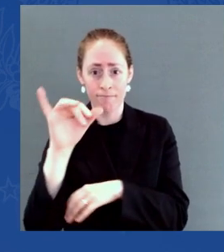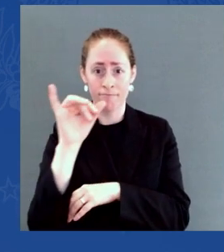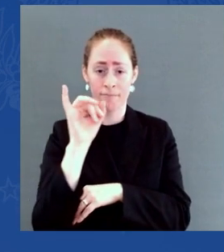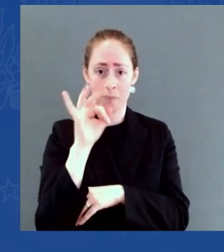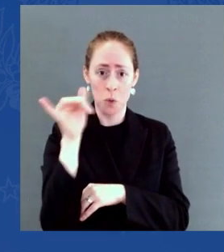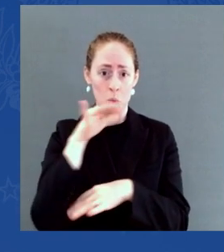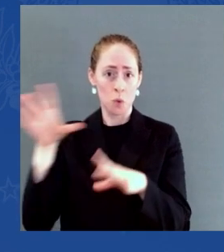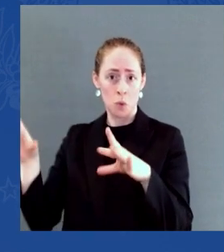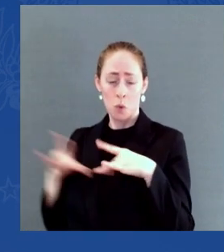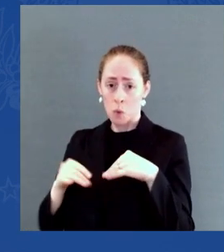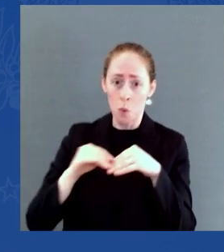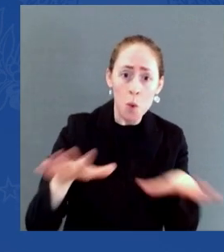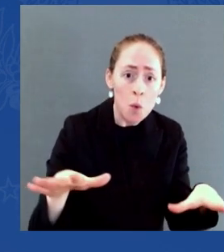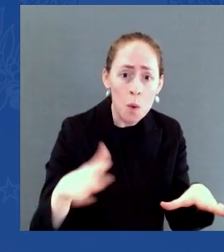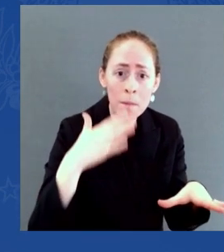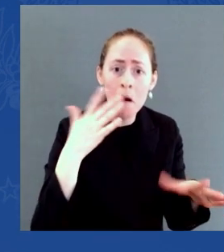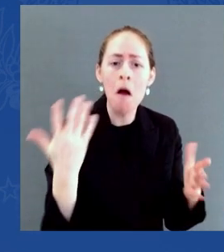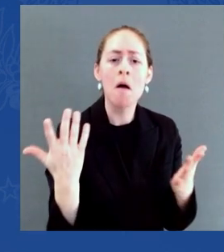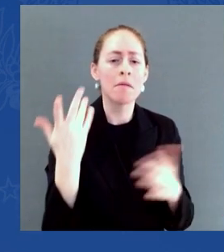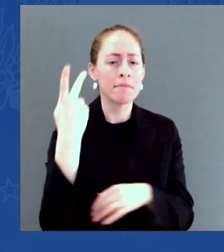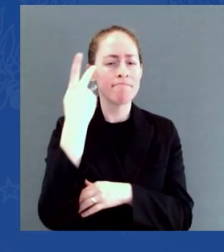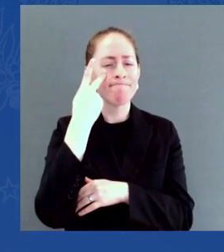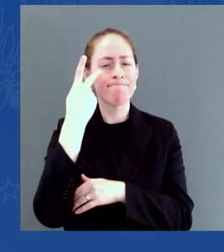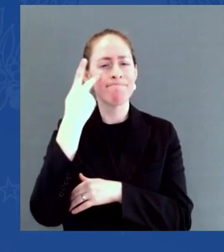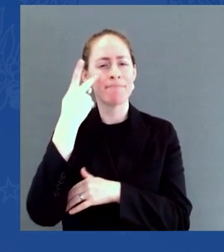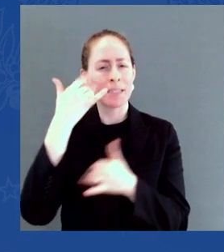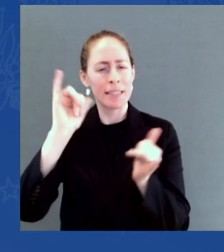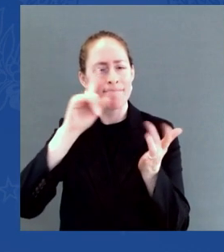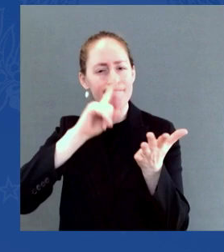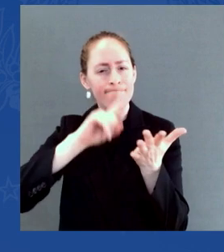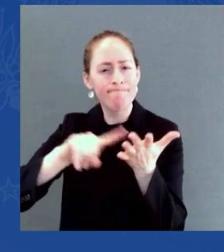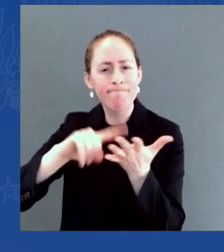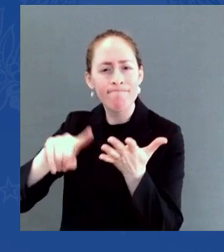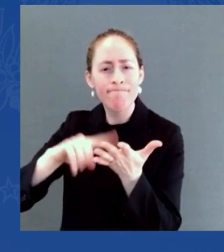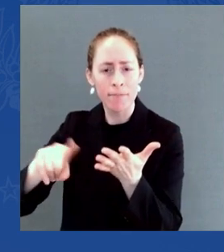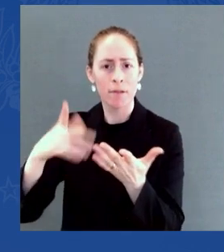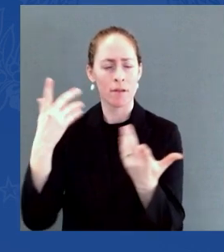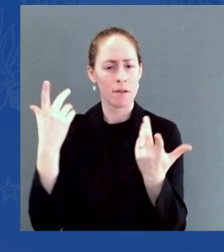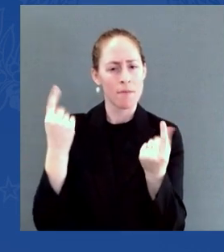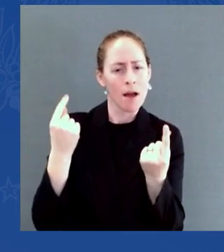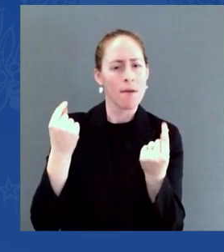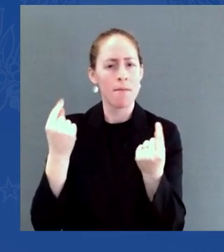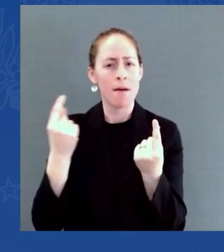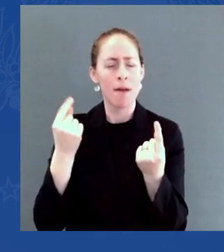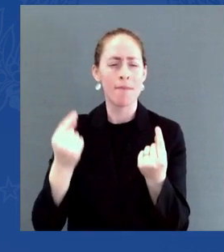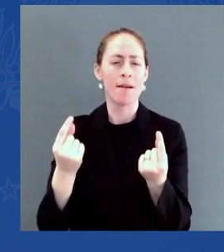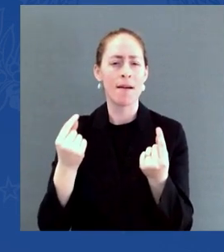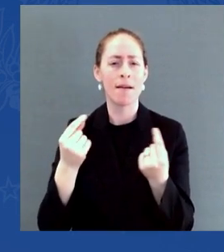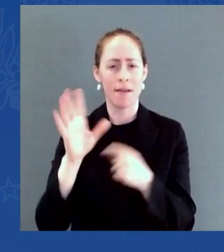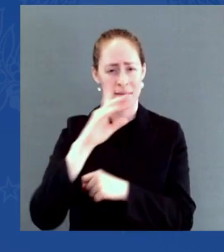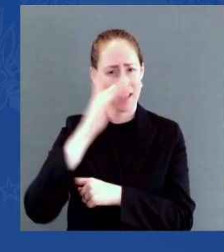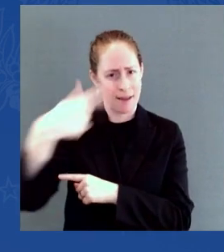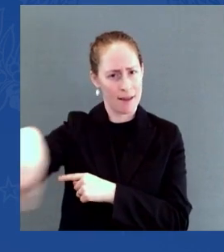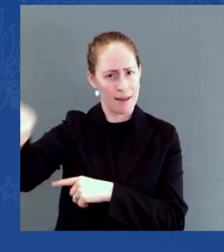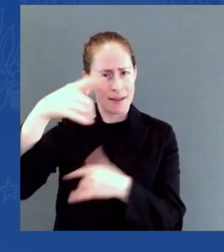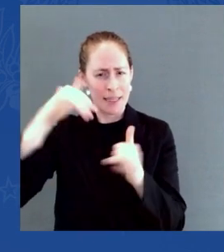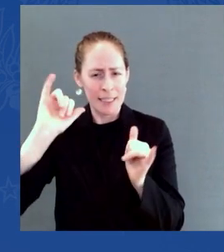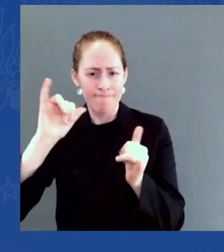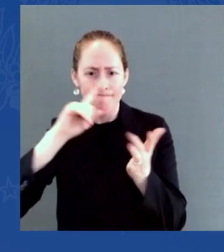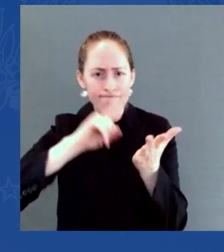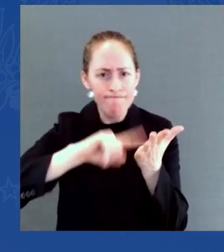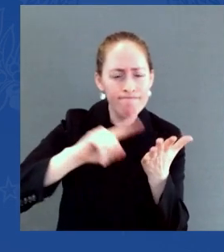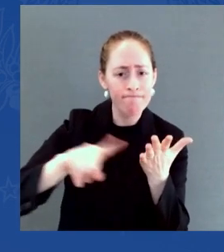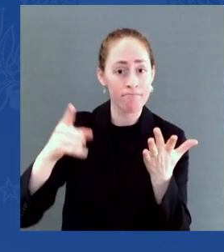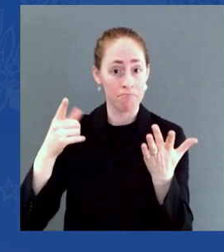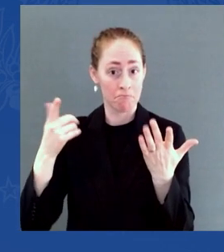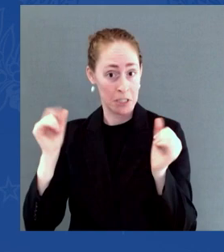the vaccines we have are capable of dealing with this virus, particularly if the boosters we're trying to get